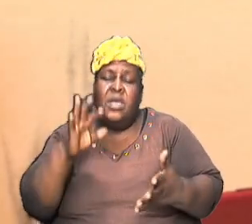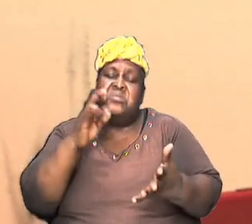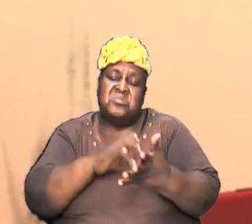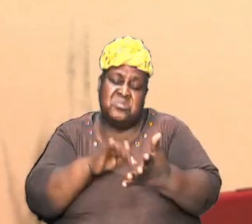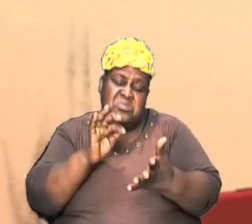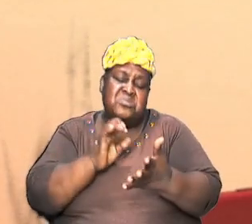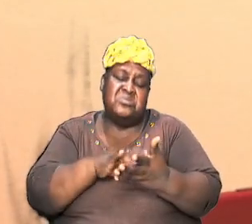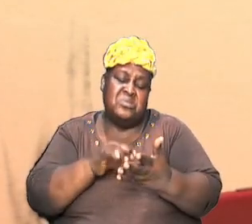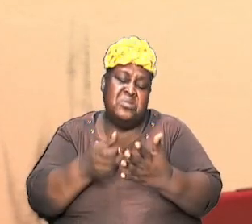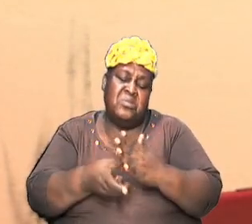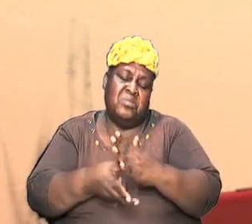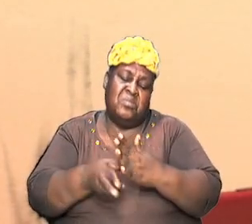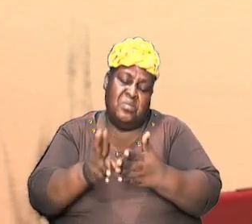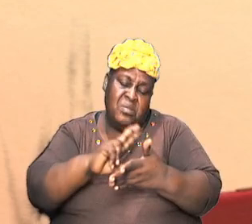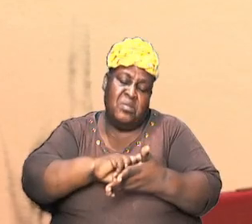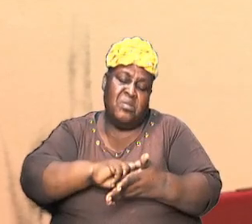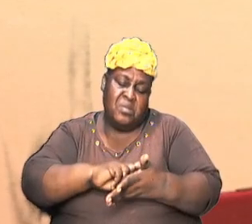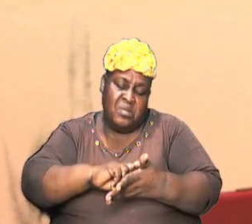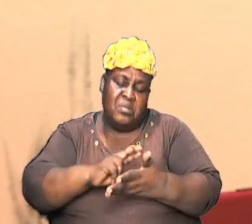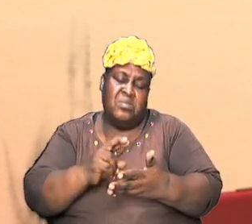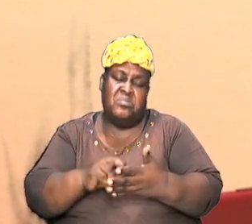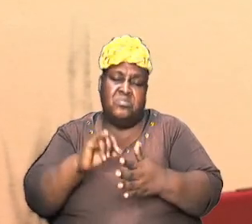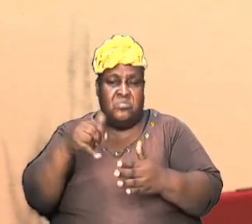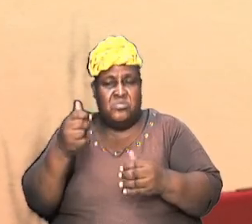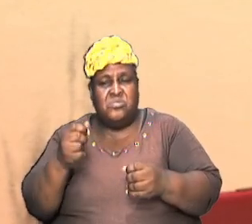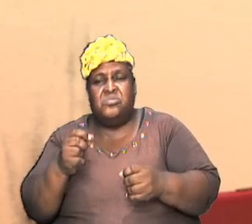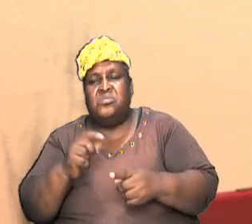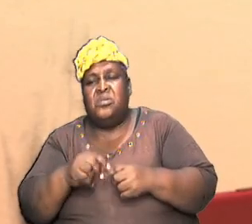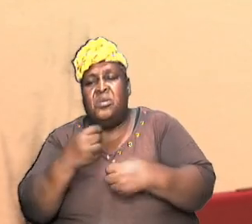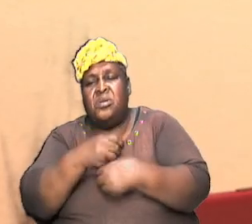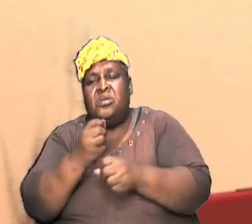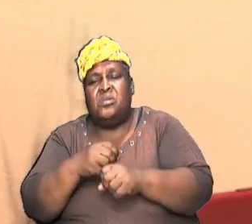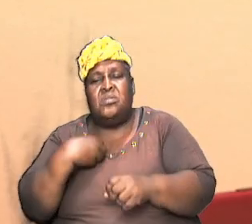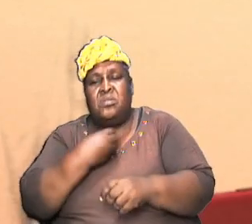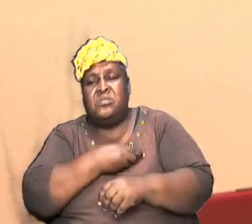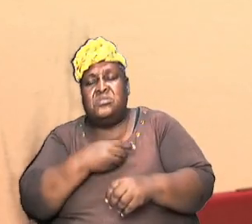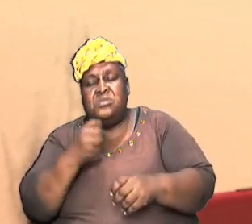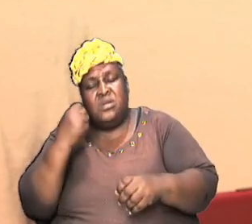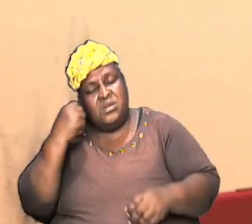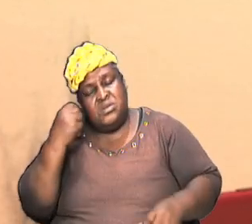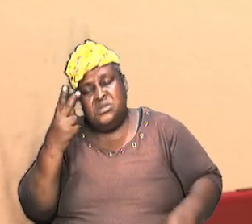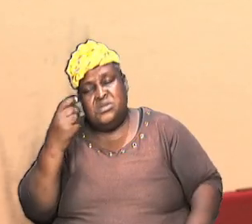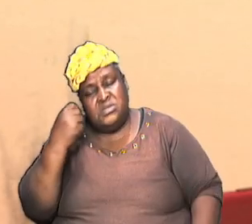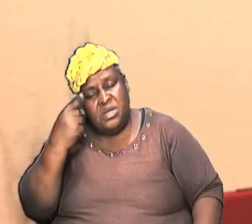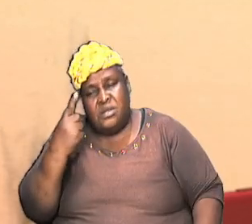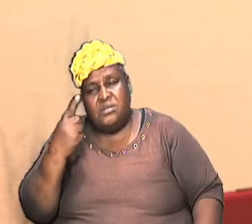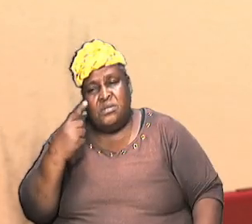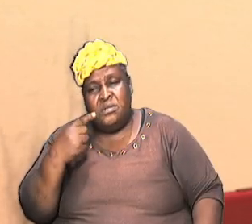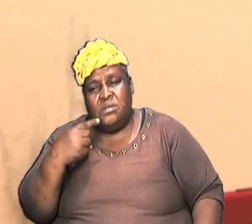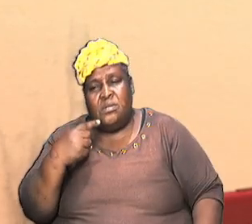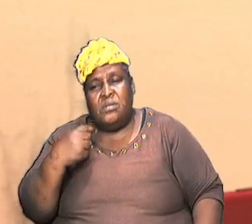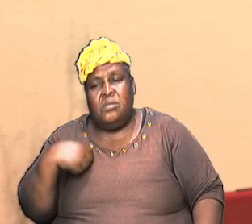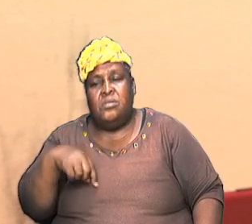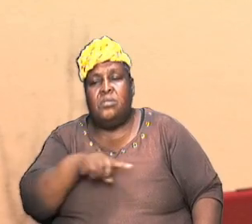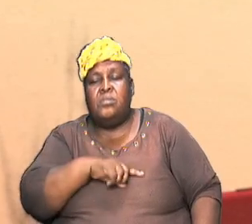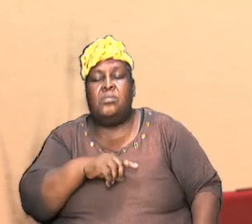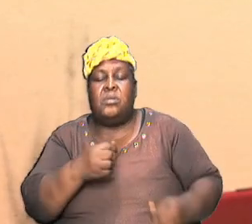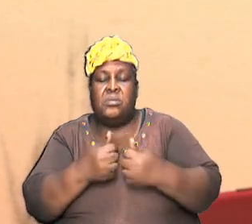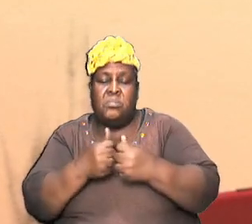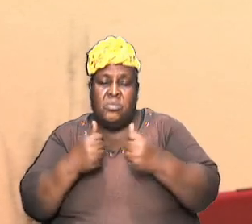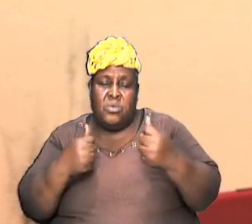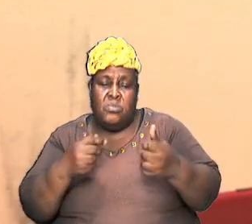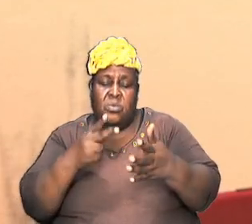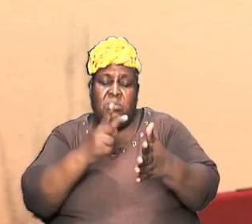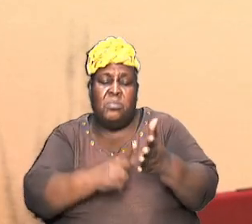are saved online but just to let us understand that we can break the book down